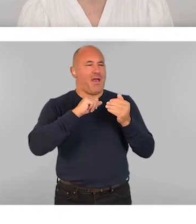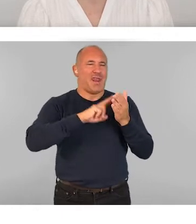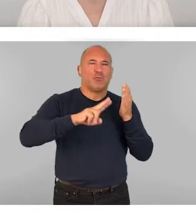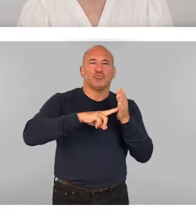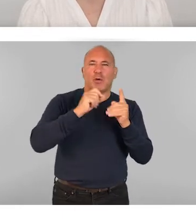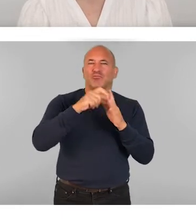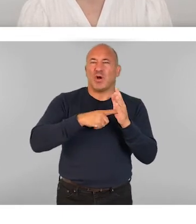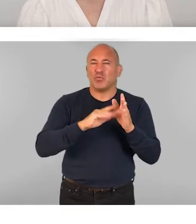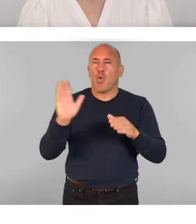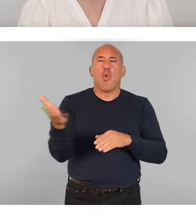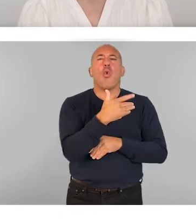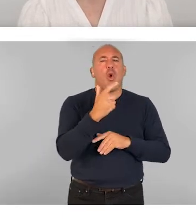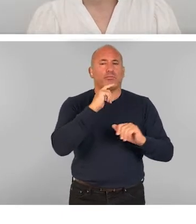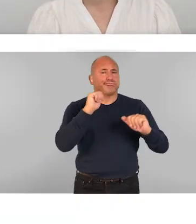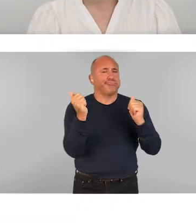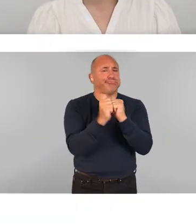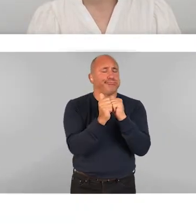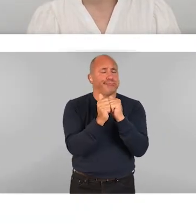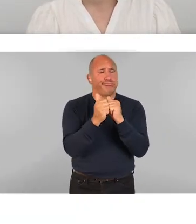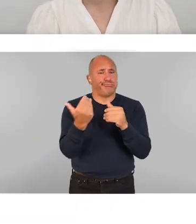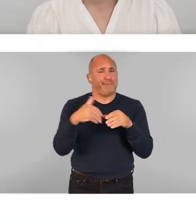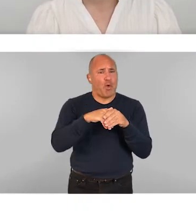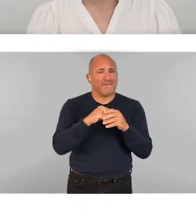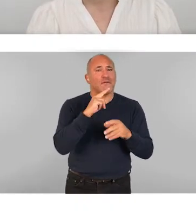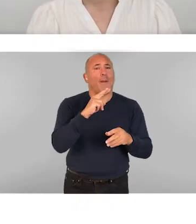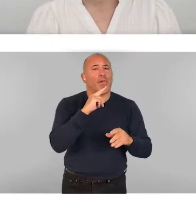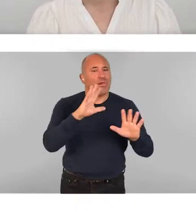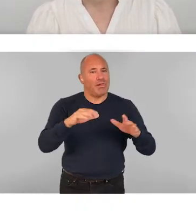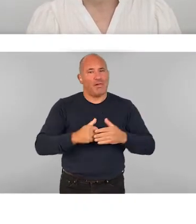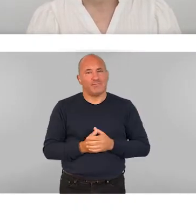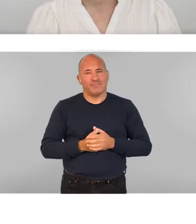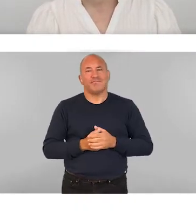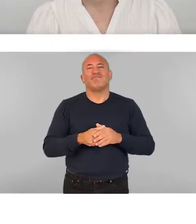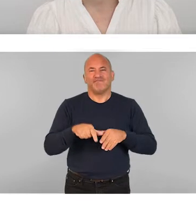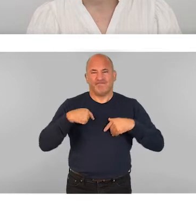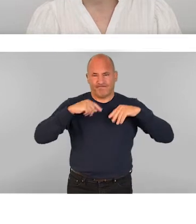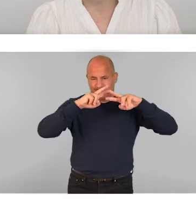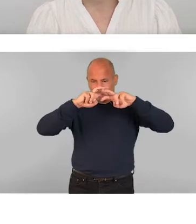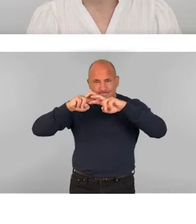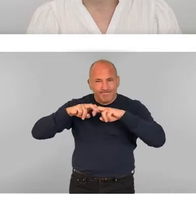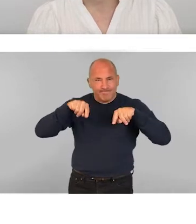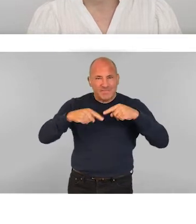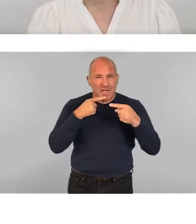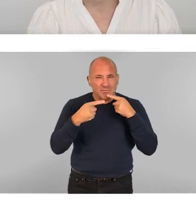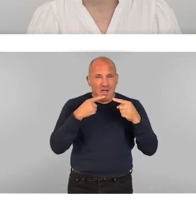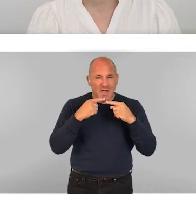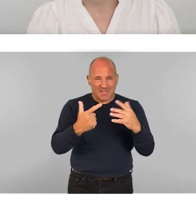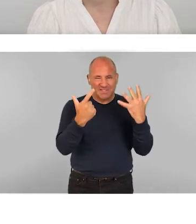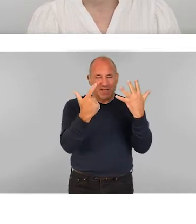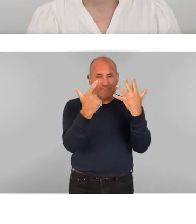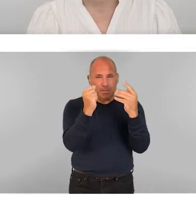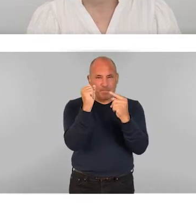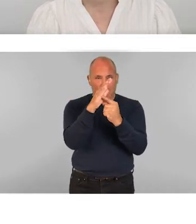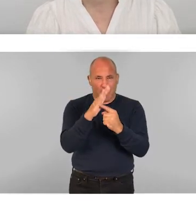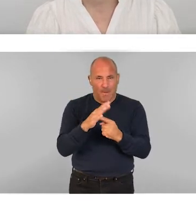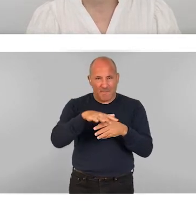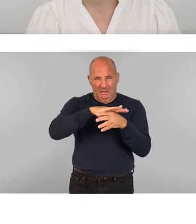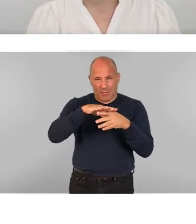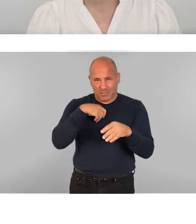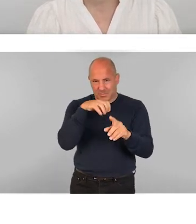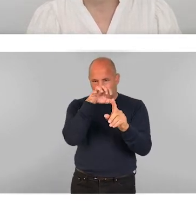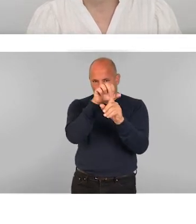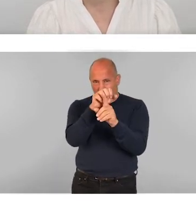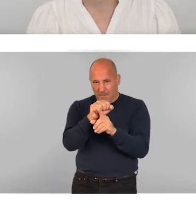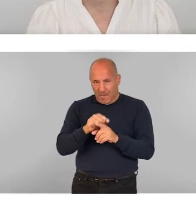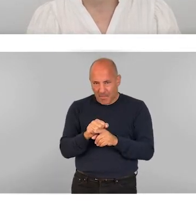consented verbally to engage. In analysing the qualitative data, seven key areas in which difference was perceived as being